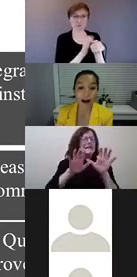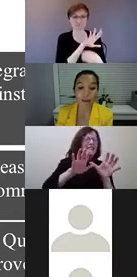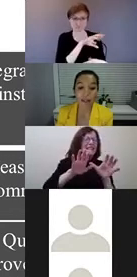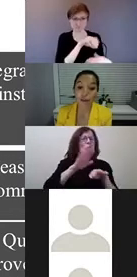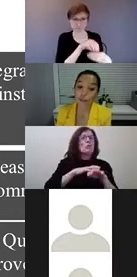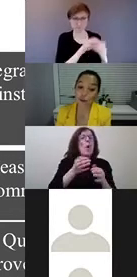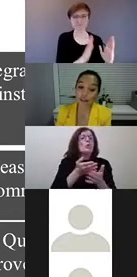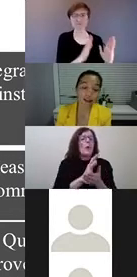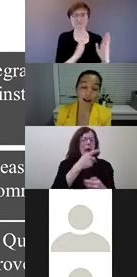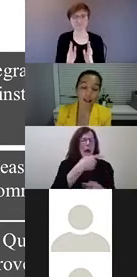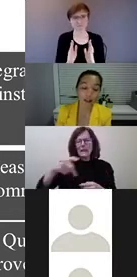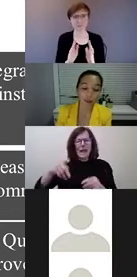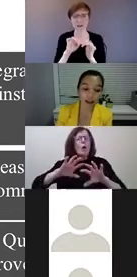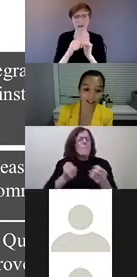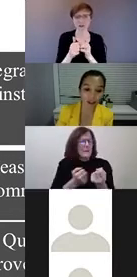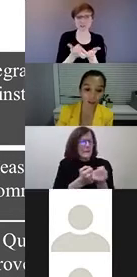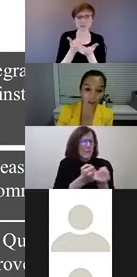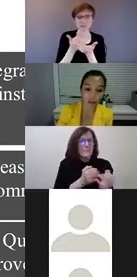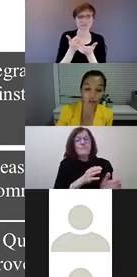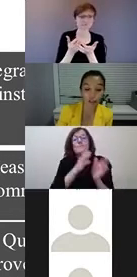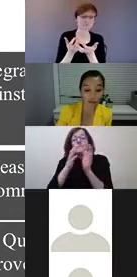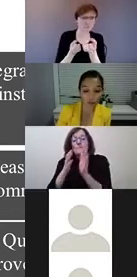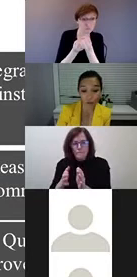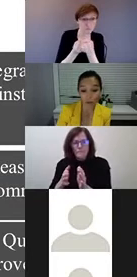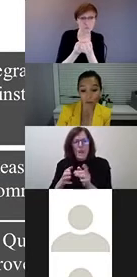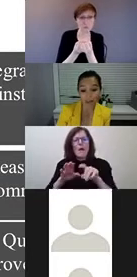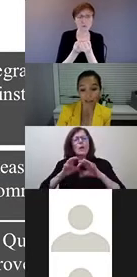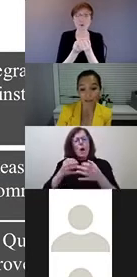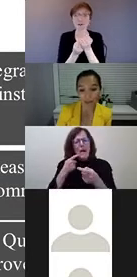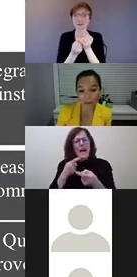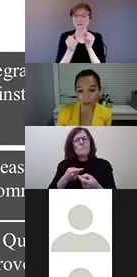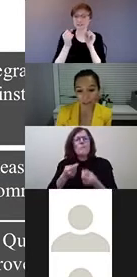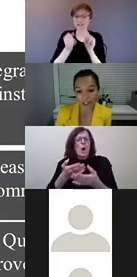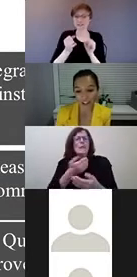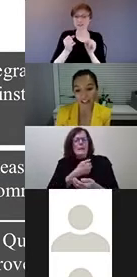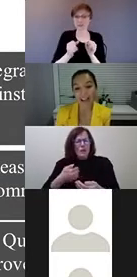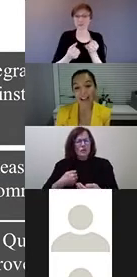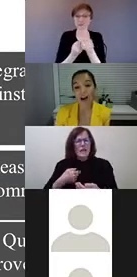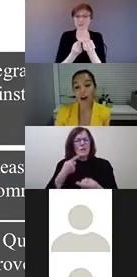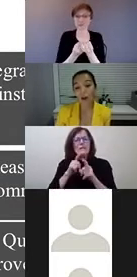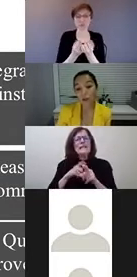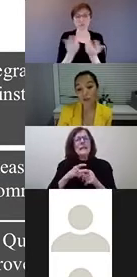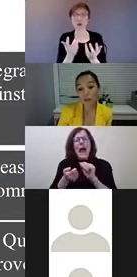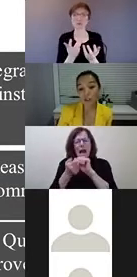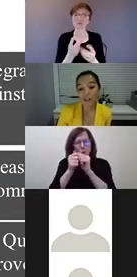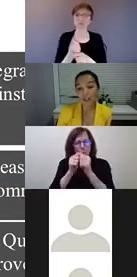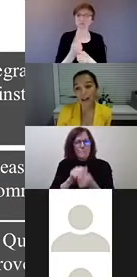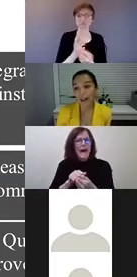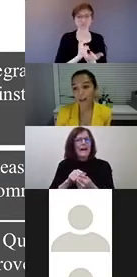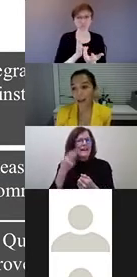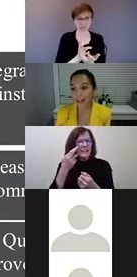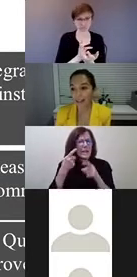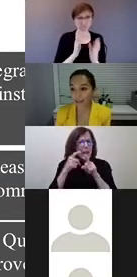how we can support, how we can create opportunities for individual supports and reasonable accommodation, also solutions